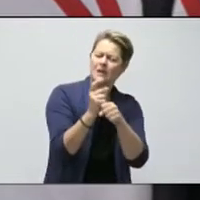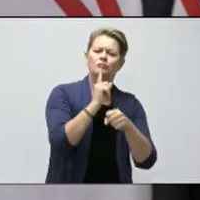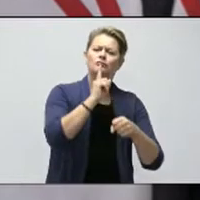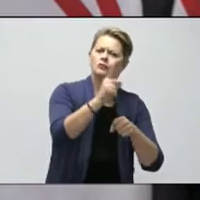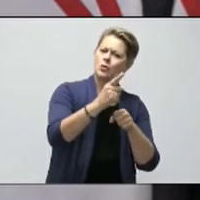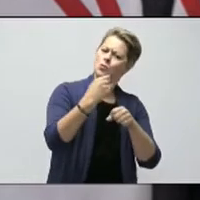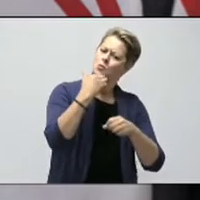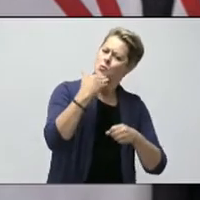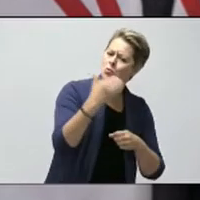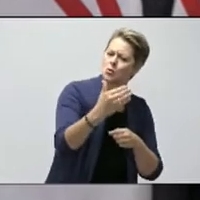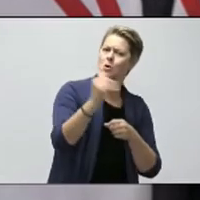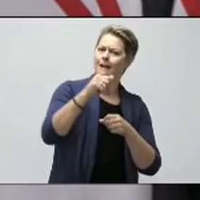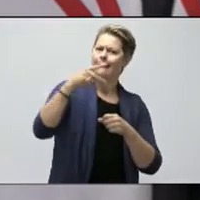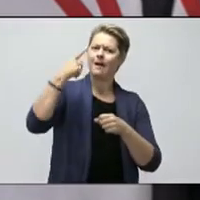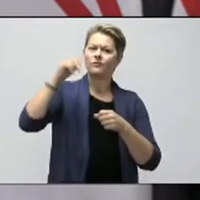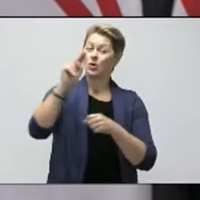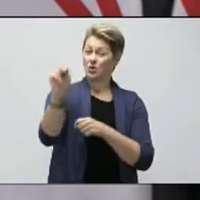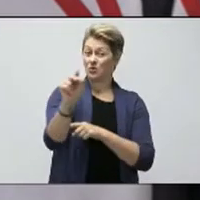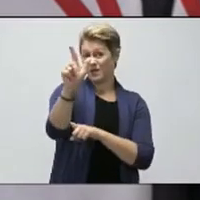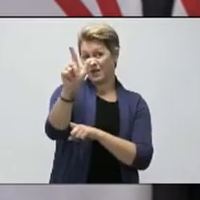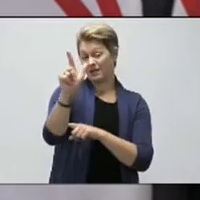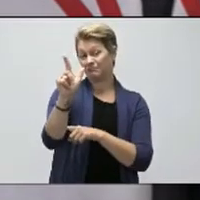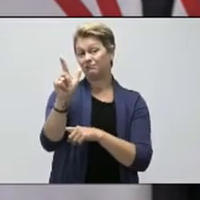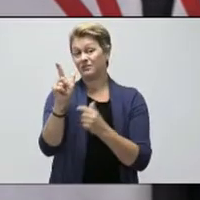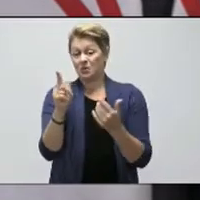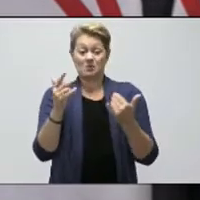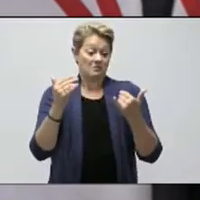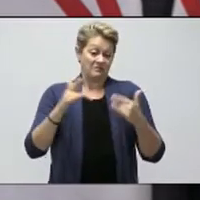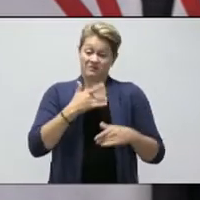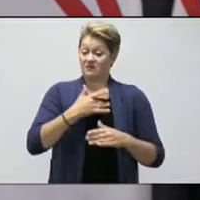And we've reached that point, and that's why we're announcing it today.